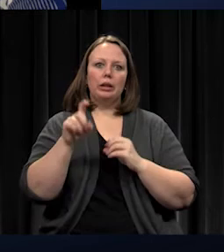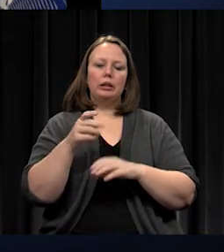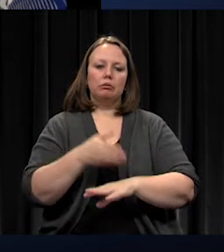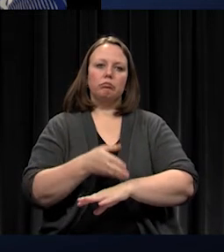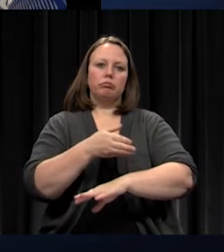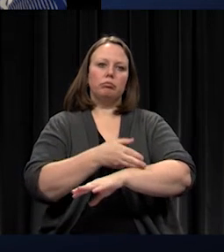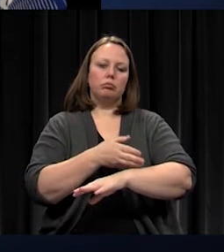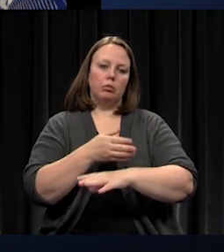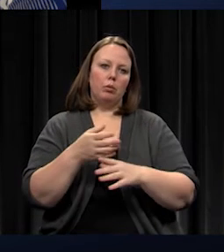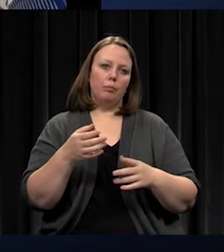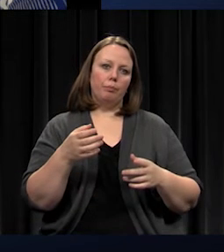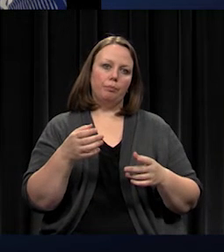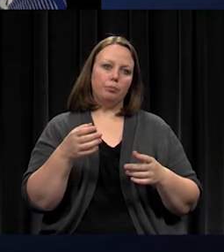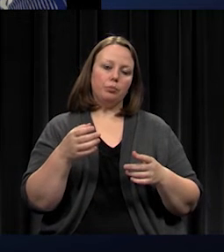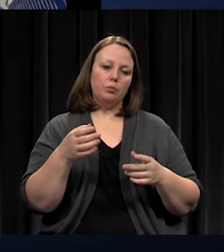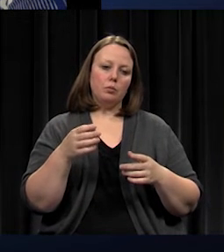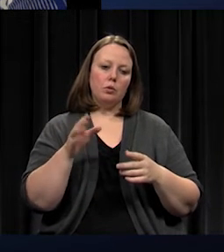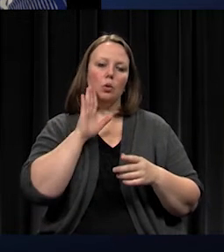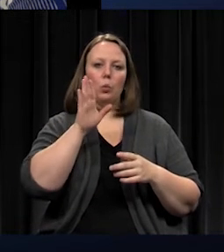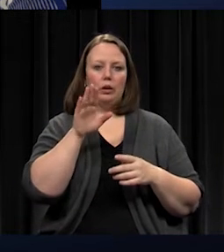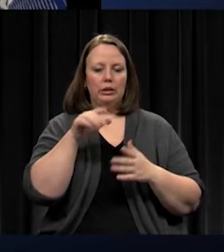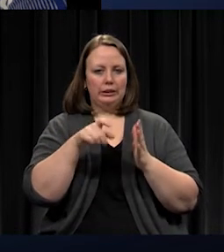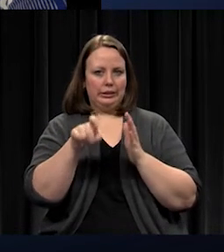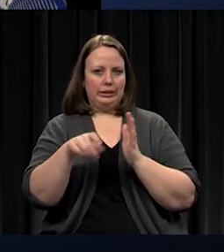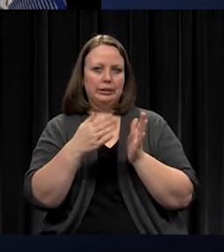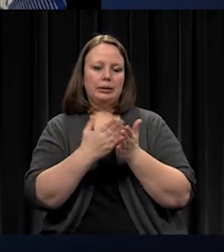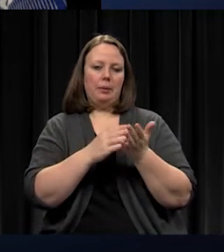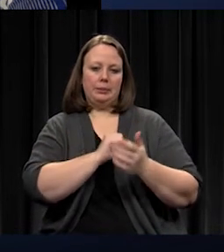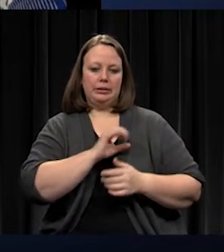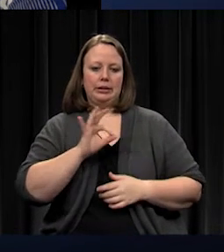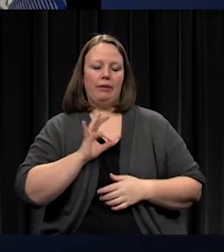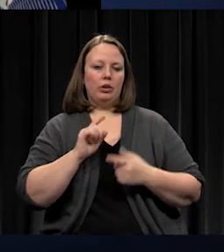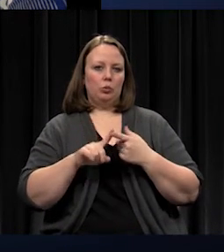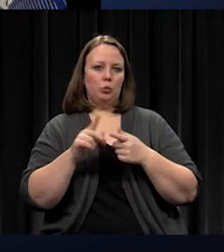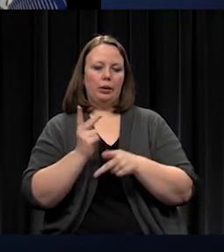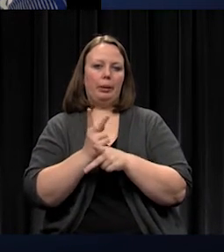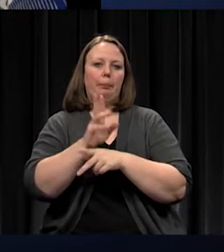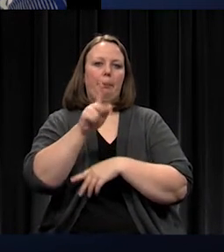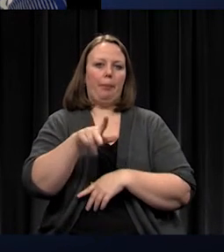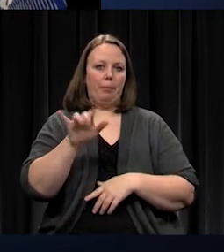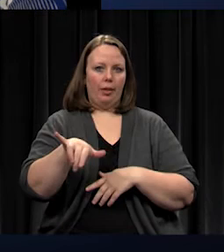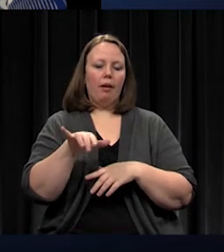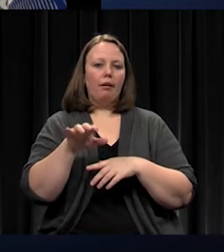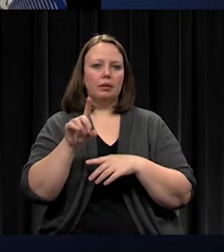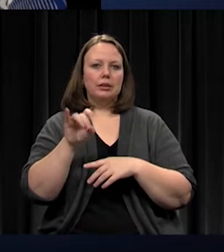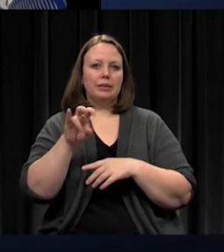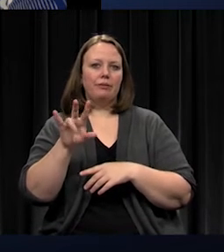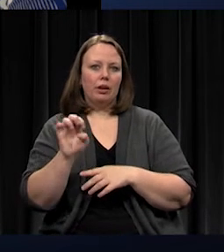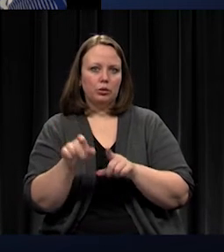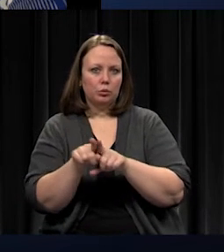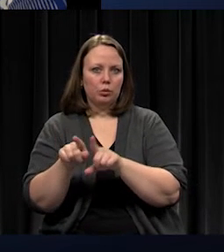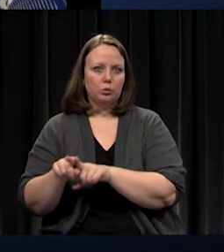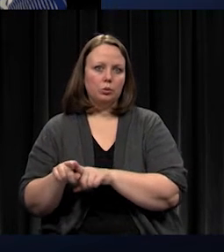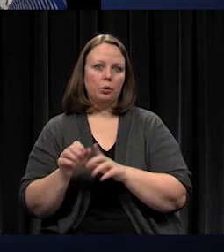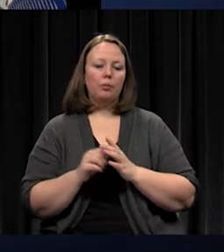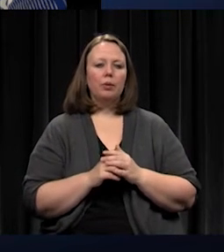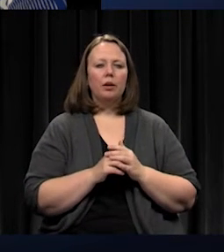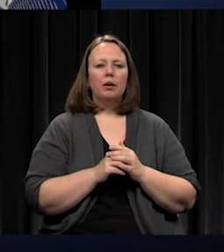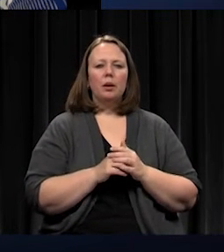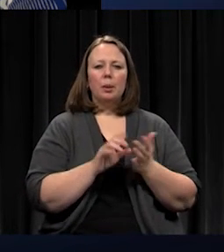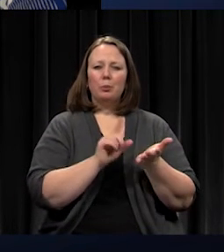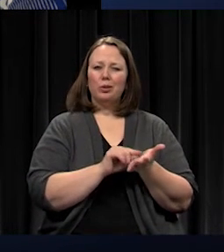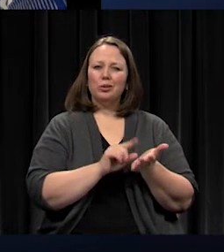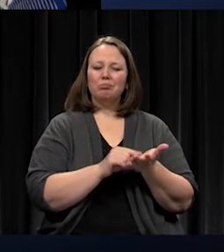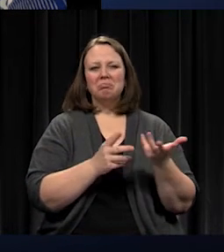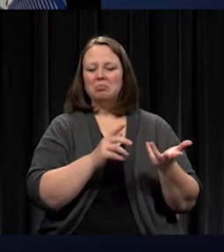They'll be staffing there to maintain some of these devices as well. While we don't have a lot of printers in our district anymore, they've really diminished, we still